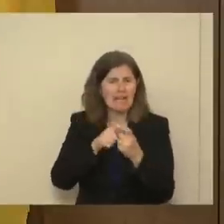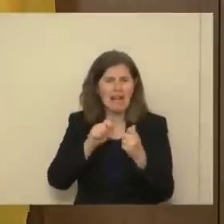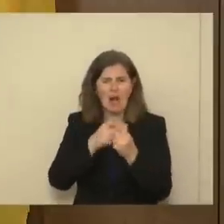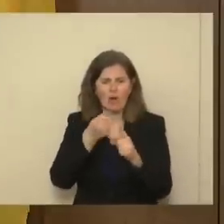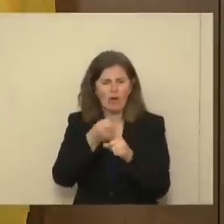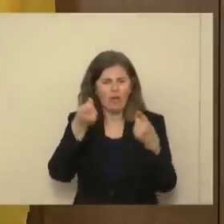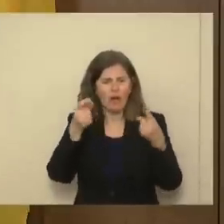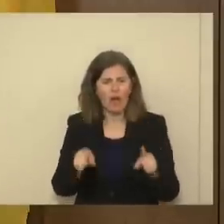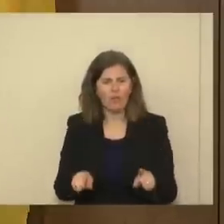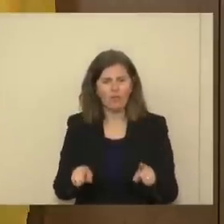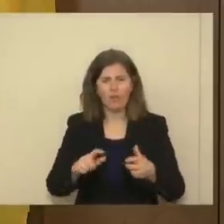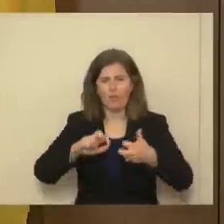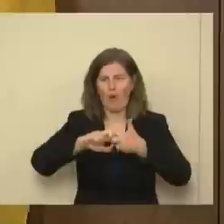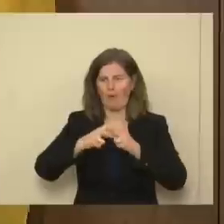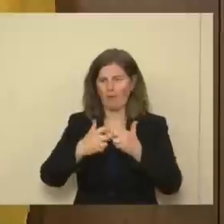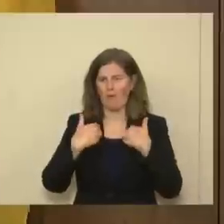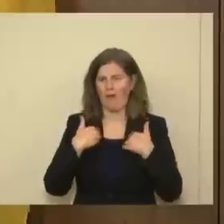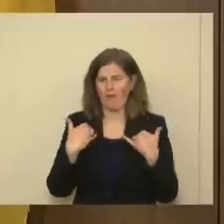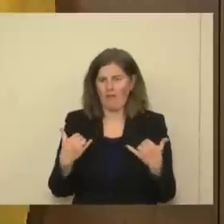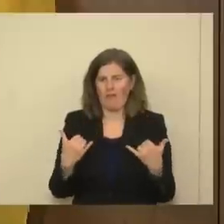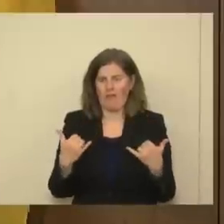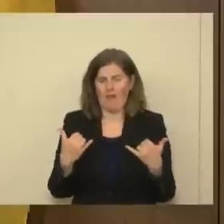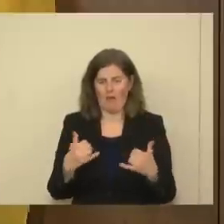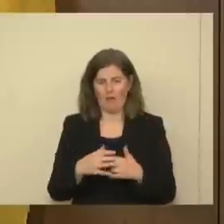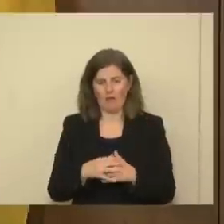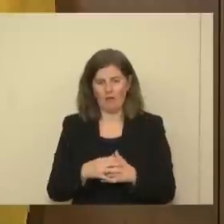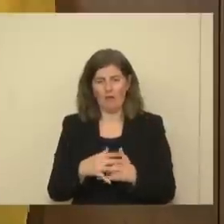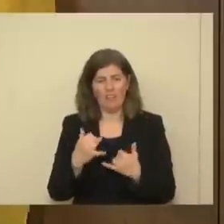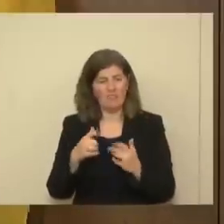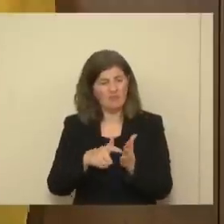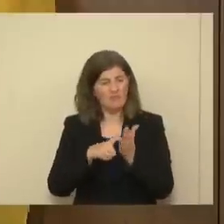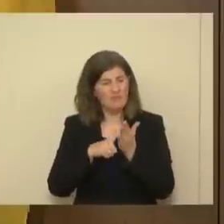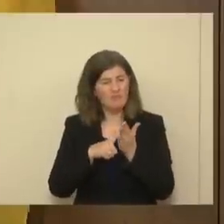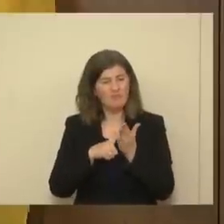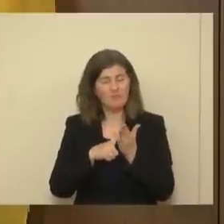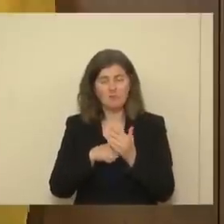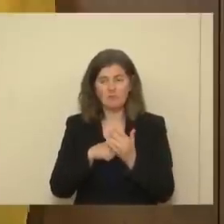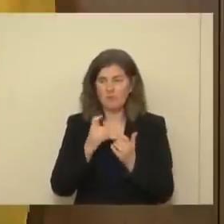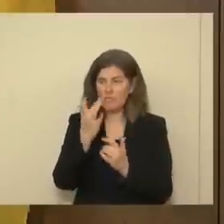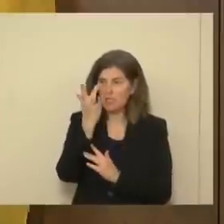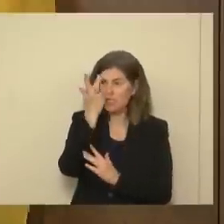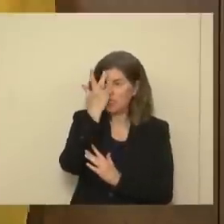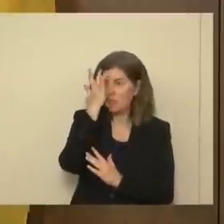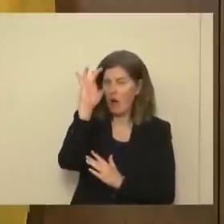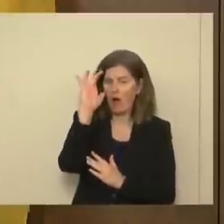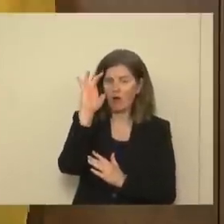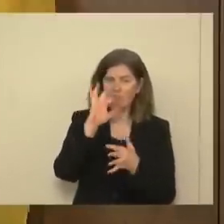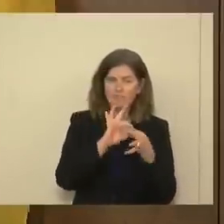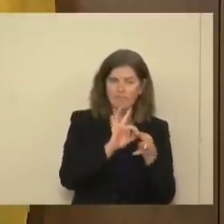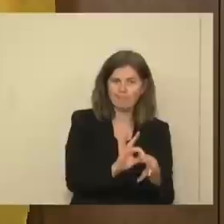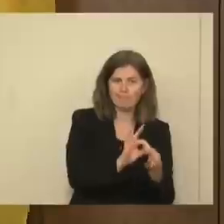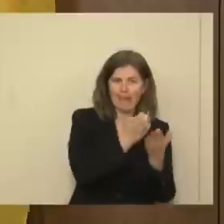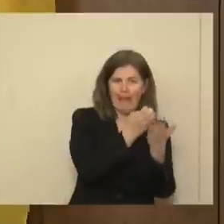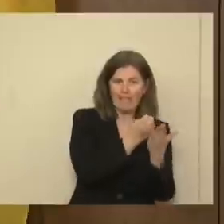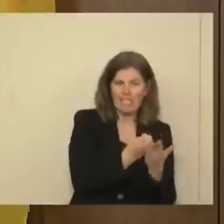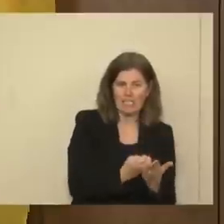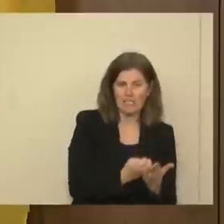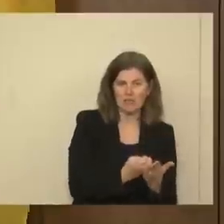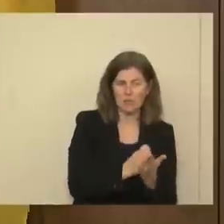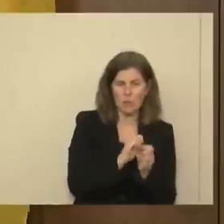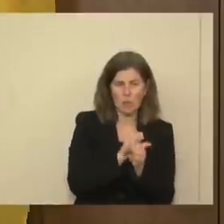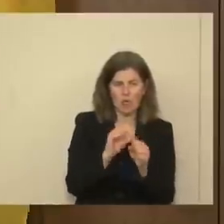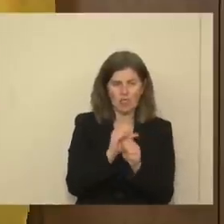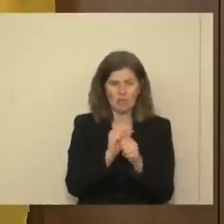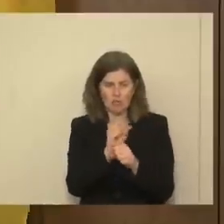got in to the problems that we're currently having. This has to be a smart, evidence-based effort